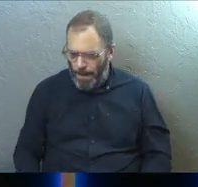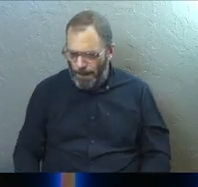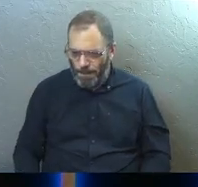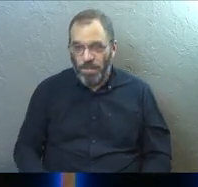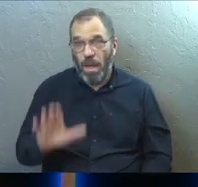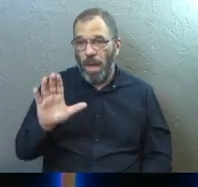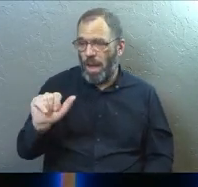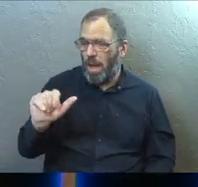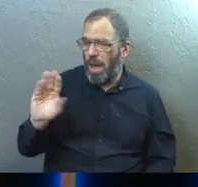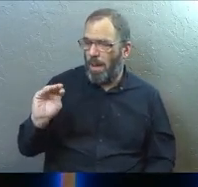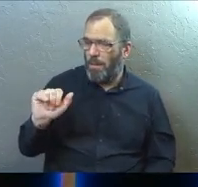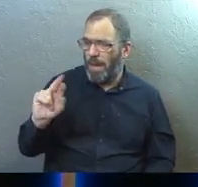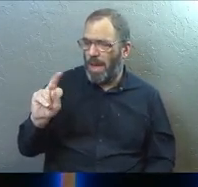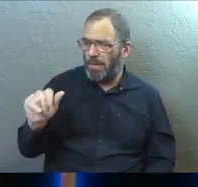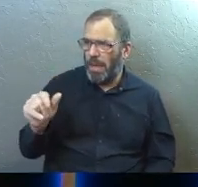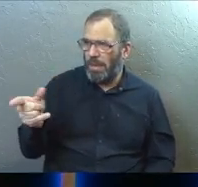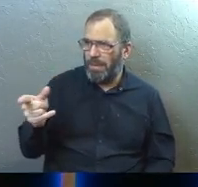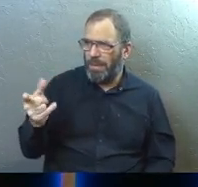Amanda was talking about,